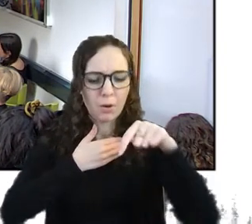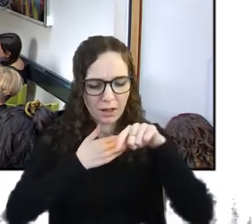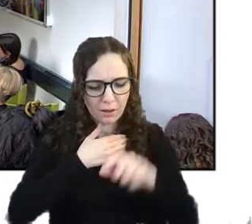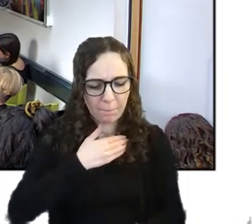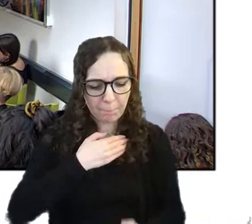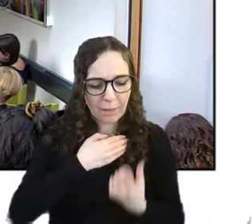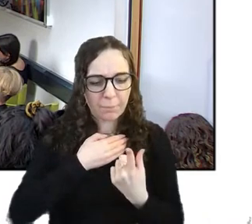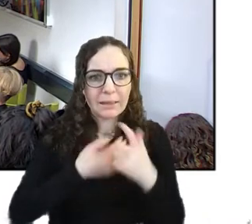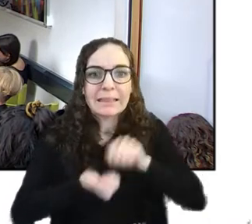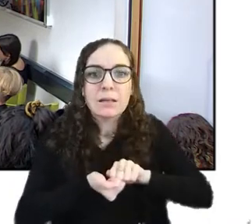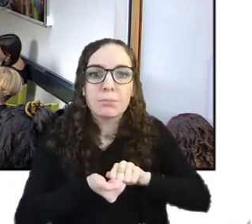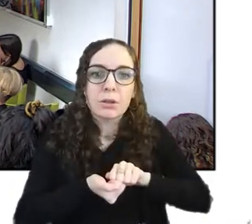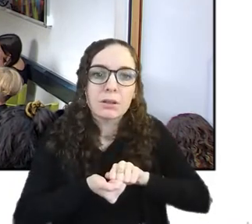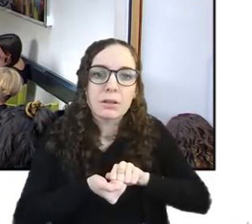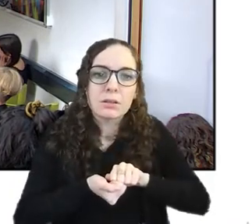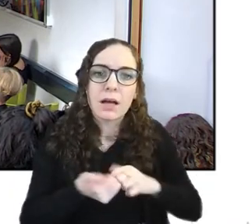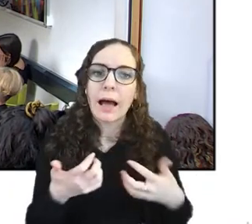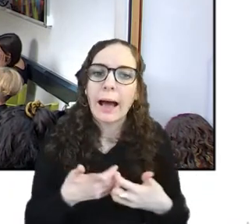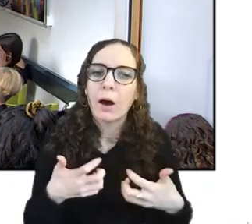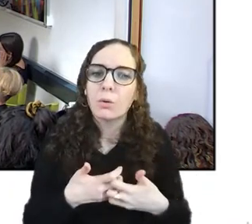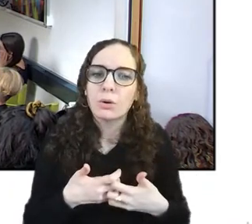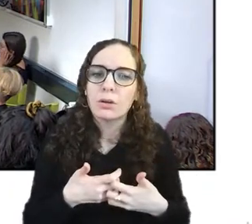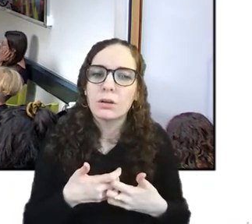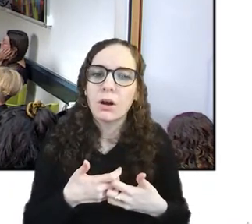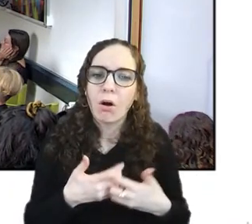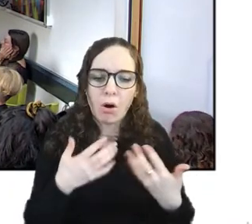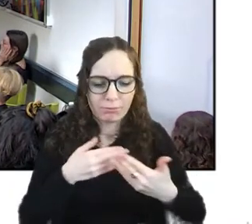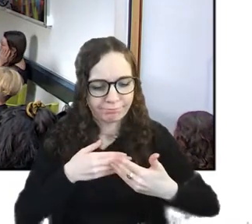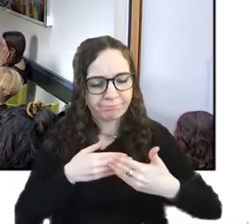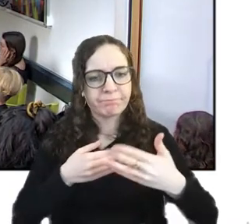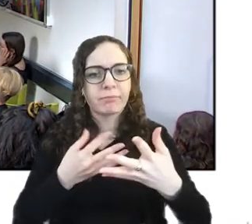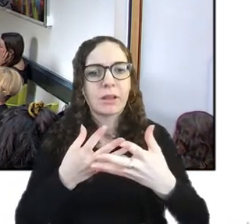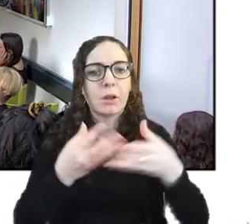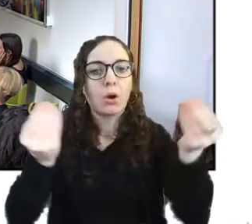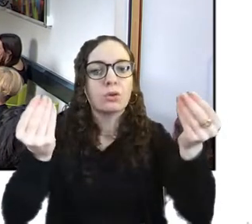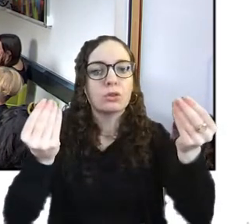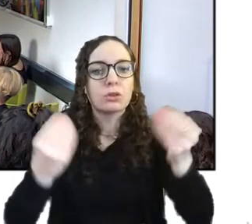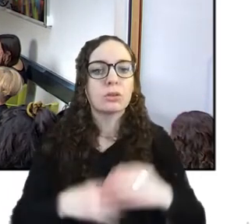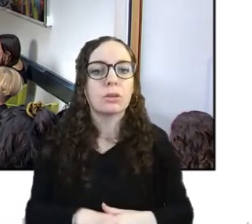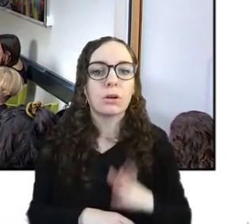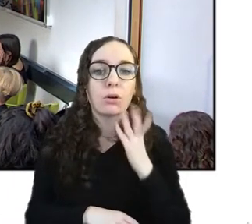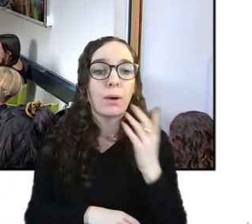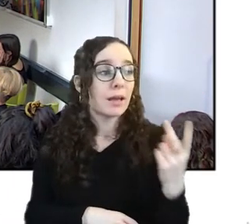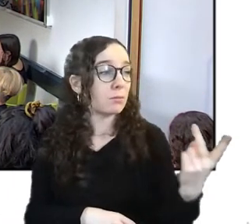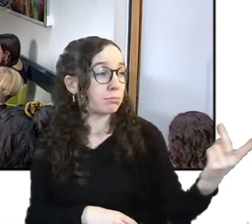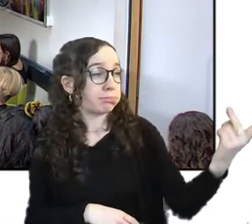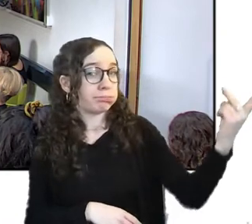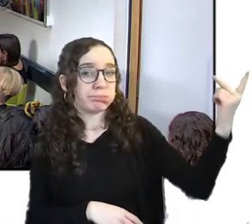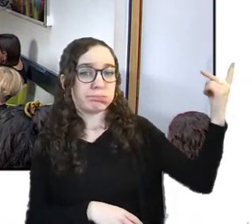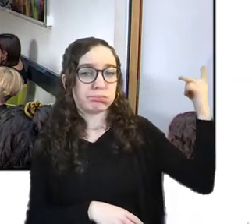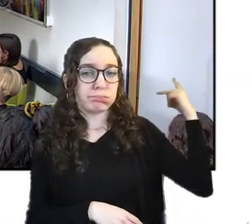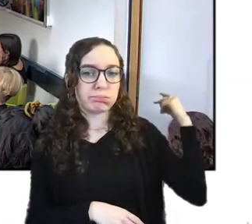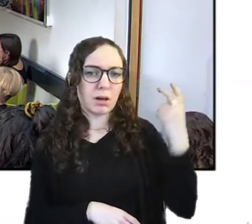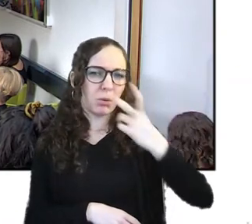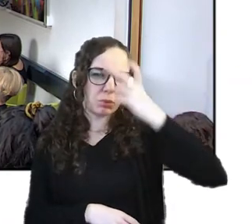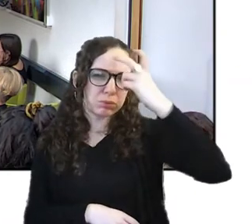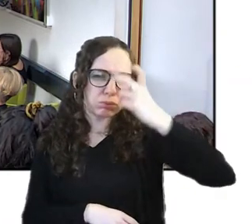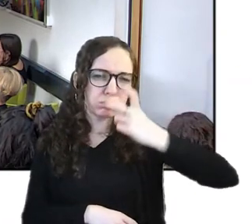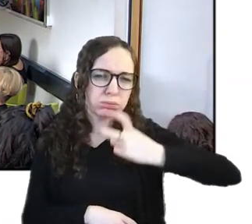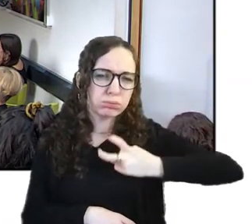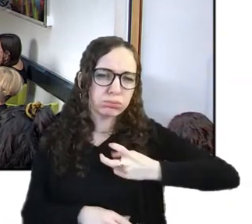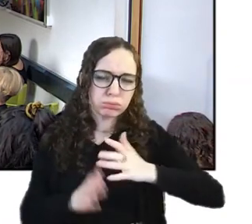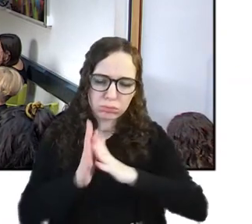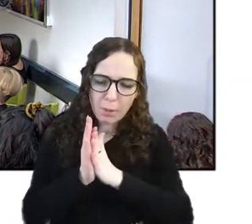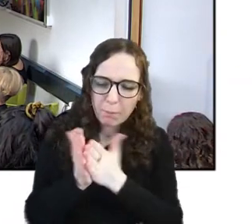how like you know medieval manuscripts comparatively we can preserve quite well like we know how to do that but